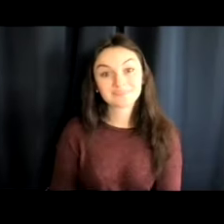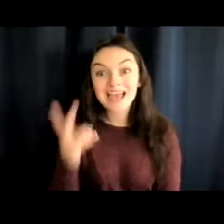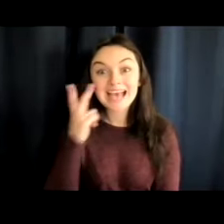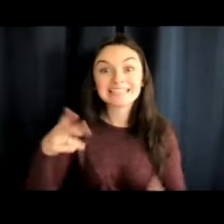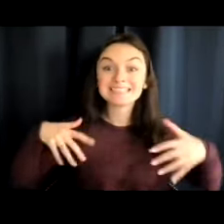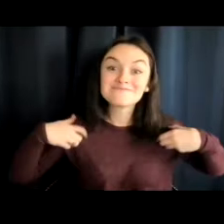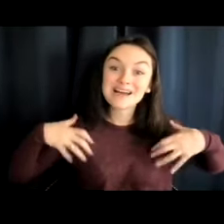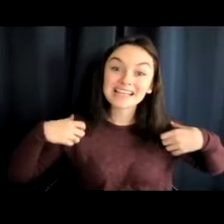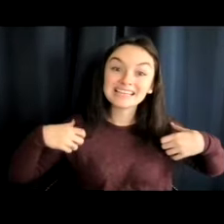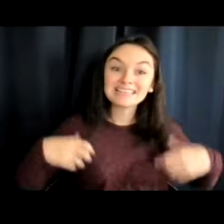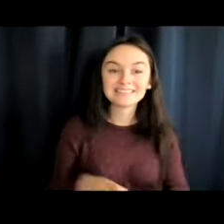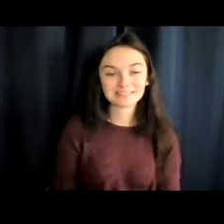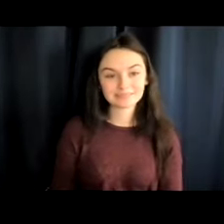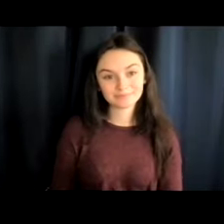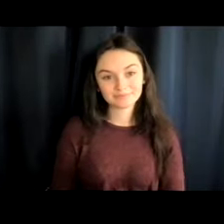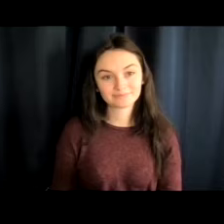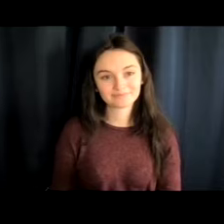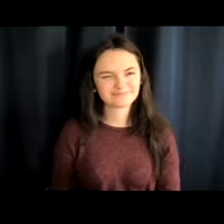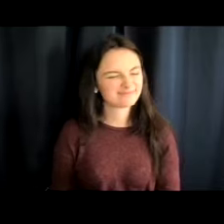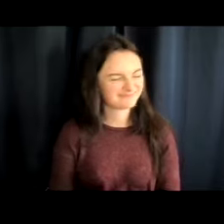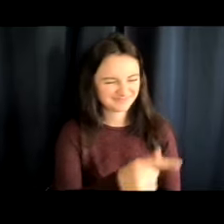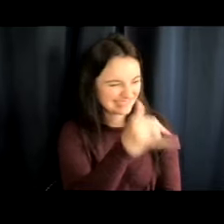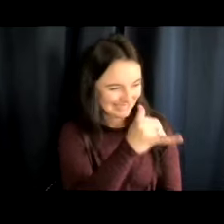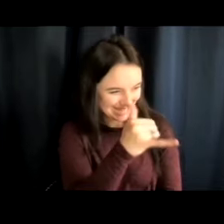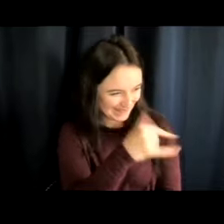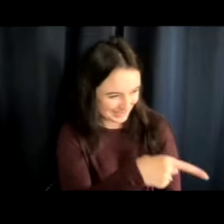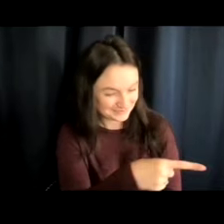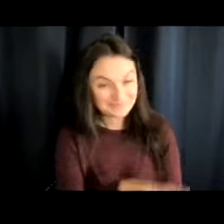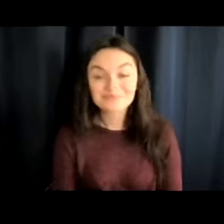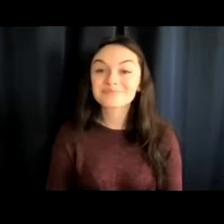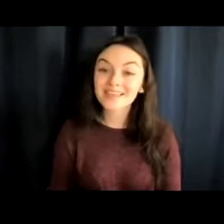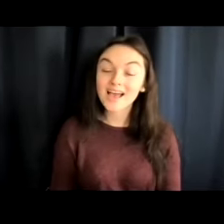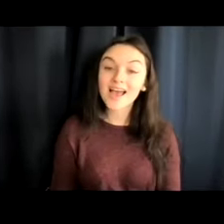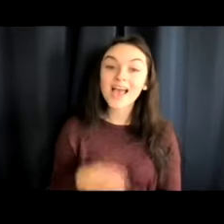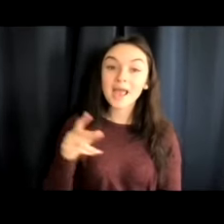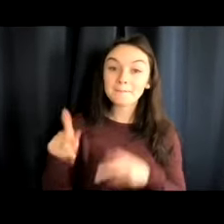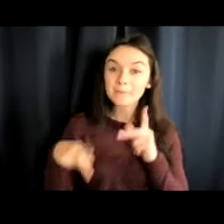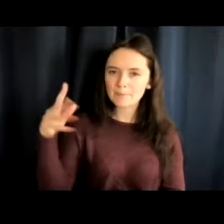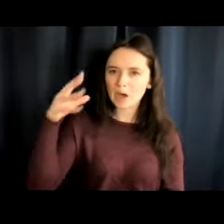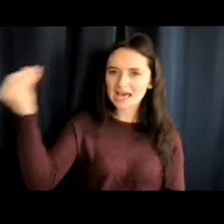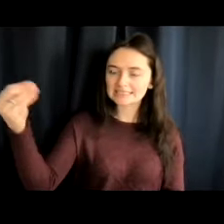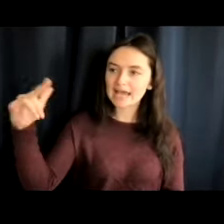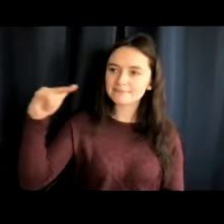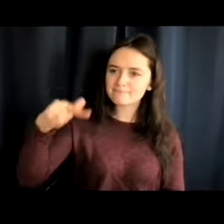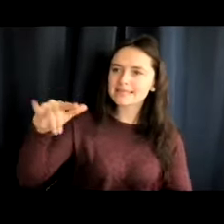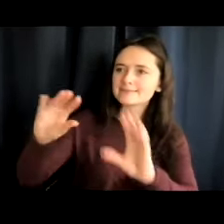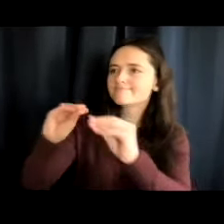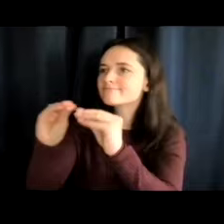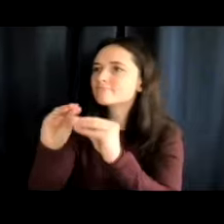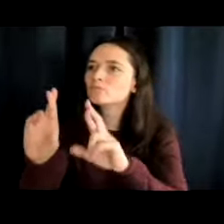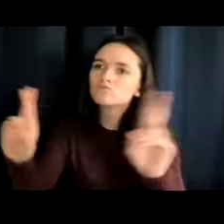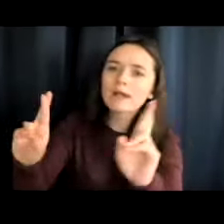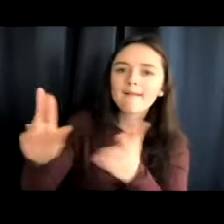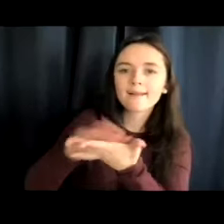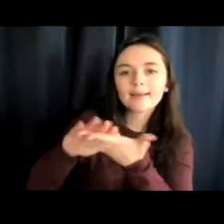Don't be silly. Outside, people are getting the plane ready. They're checking that everything is working and safe and clean and ready